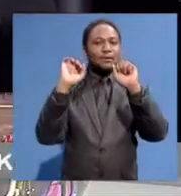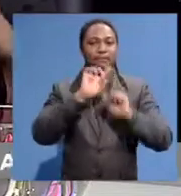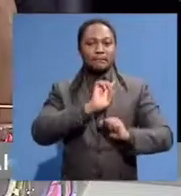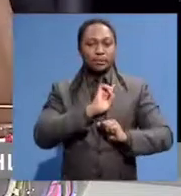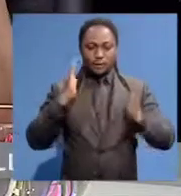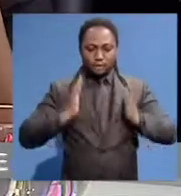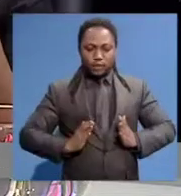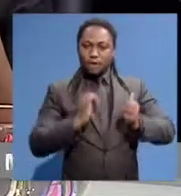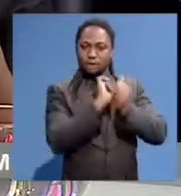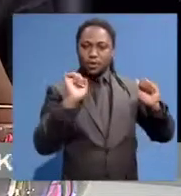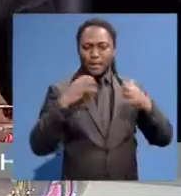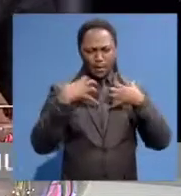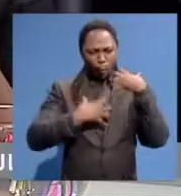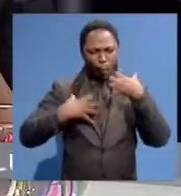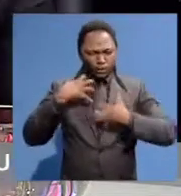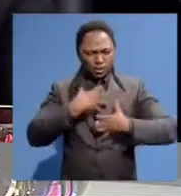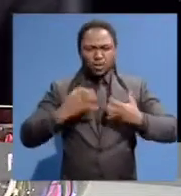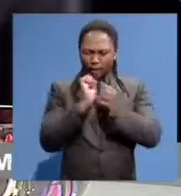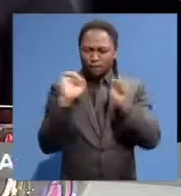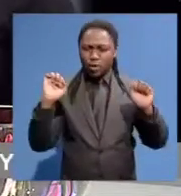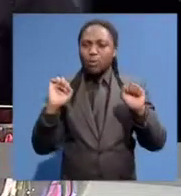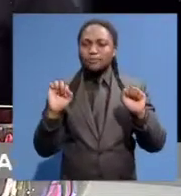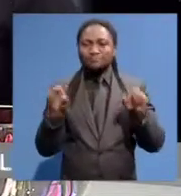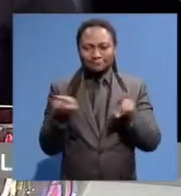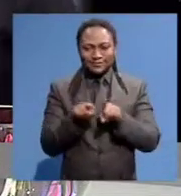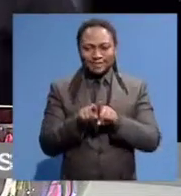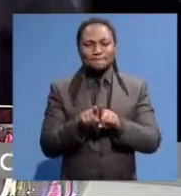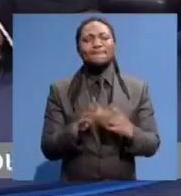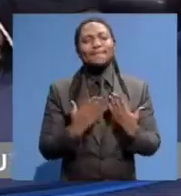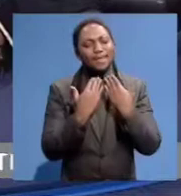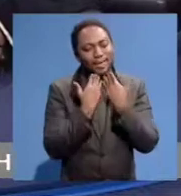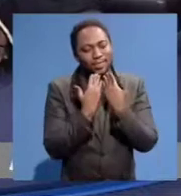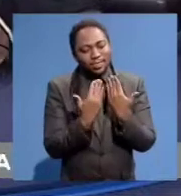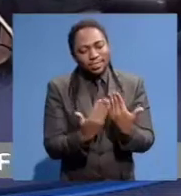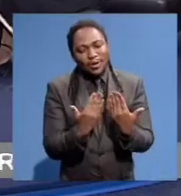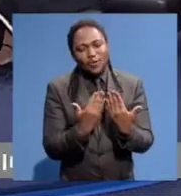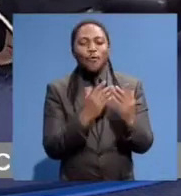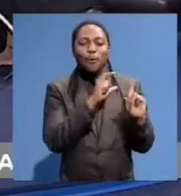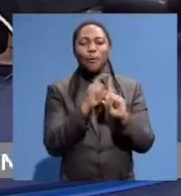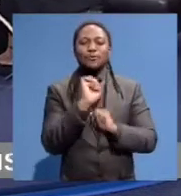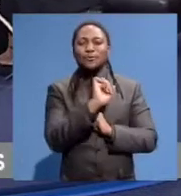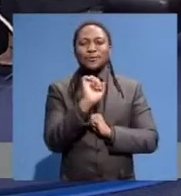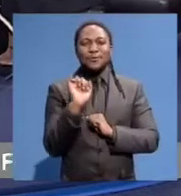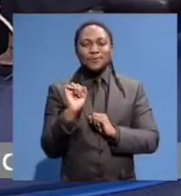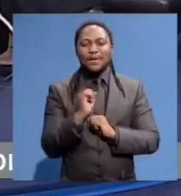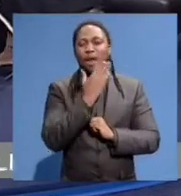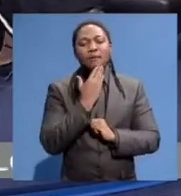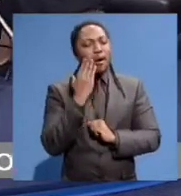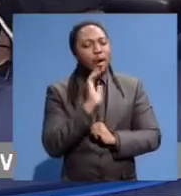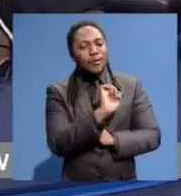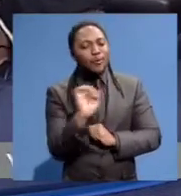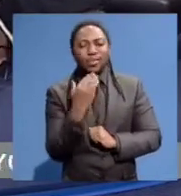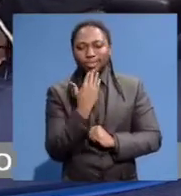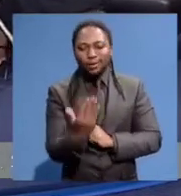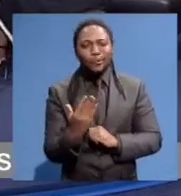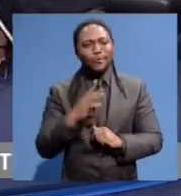freedom, but it was the emotional freedom that we needed to be fed. Thank you so much for your great words and your kindness, and you being so gracious. We understand